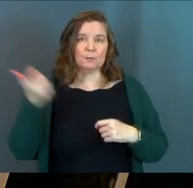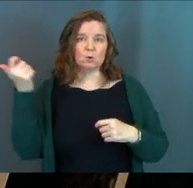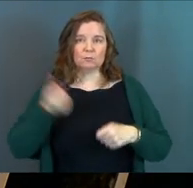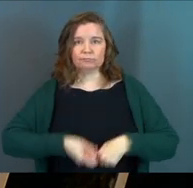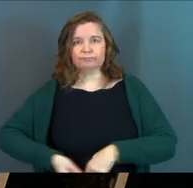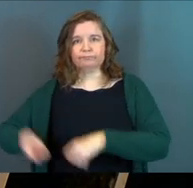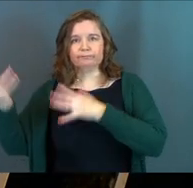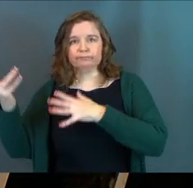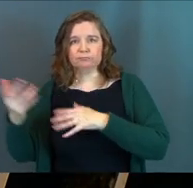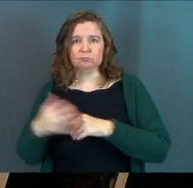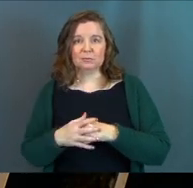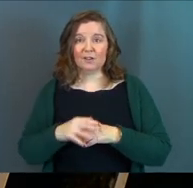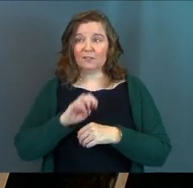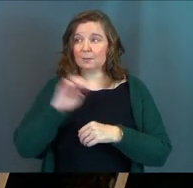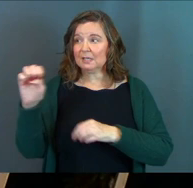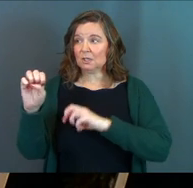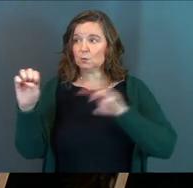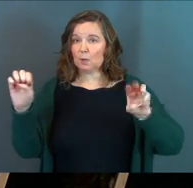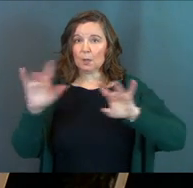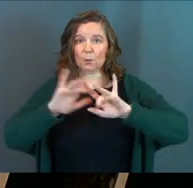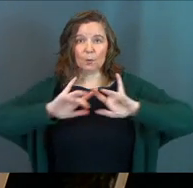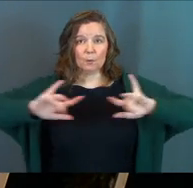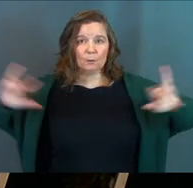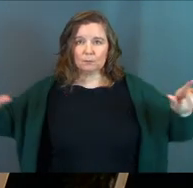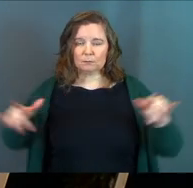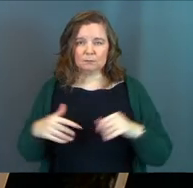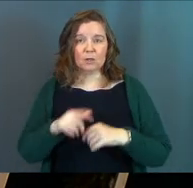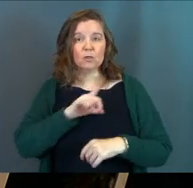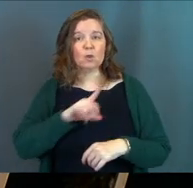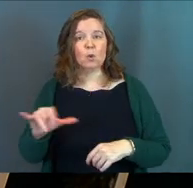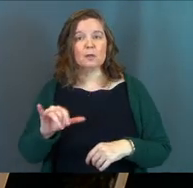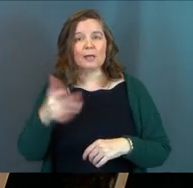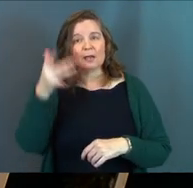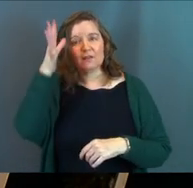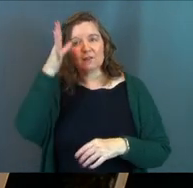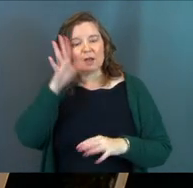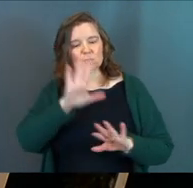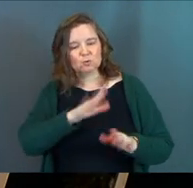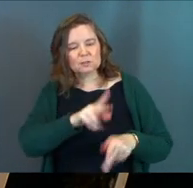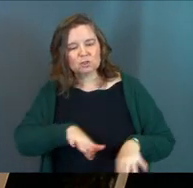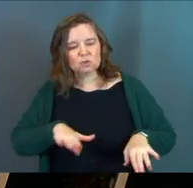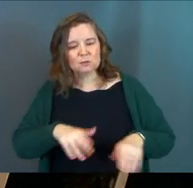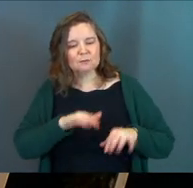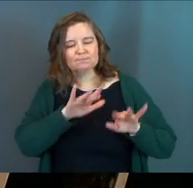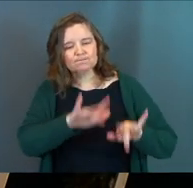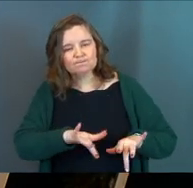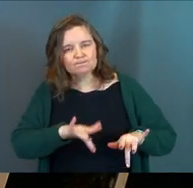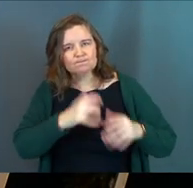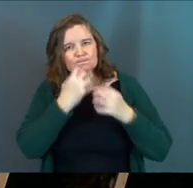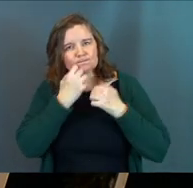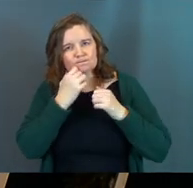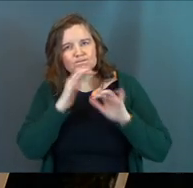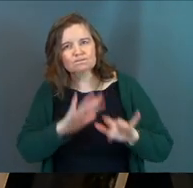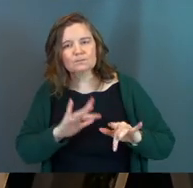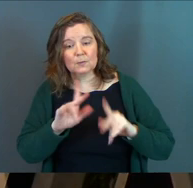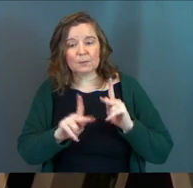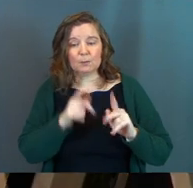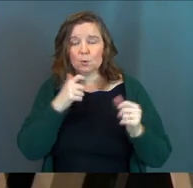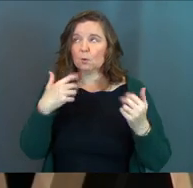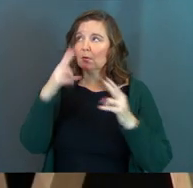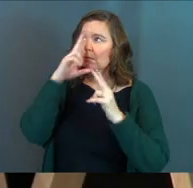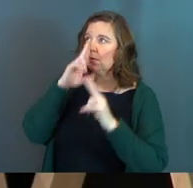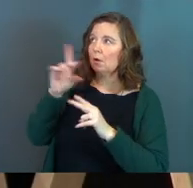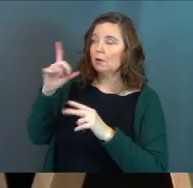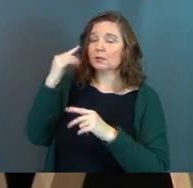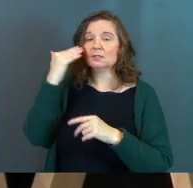from us as the east is from the west. The Lord is like a father to his children, tender and compassionate to those who fear him,